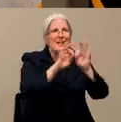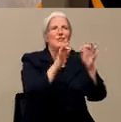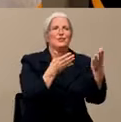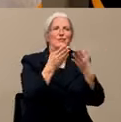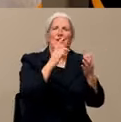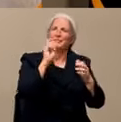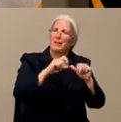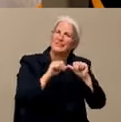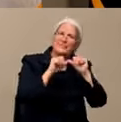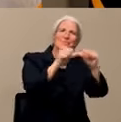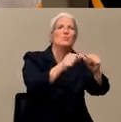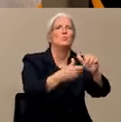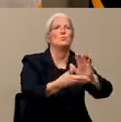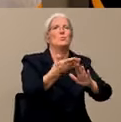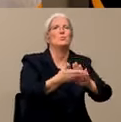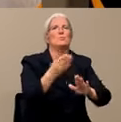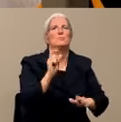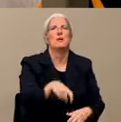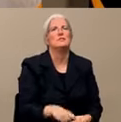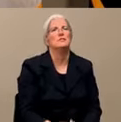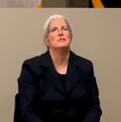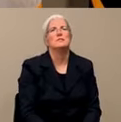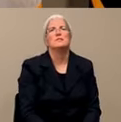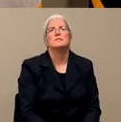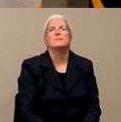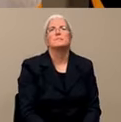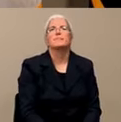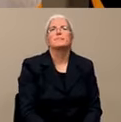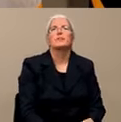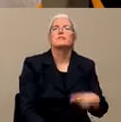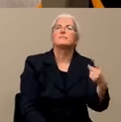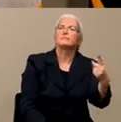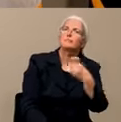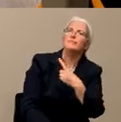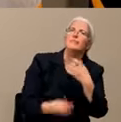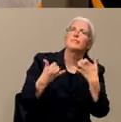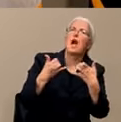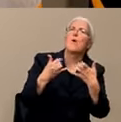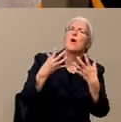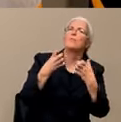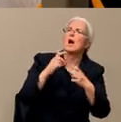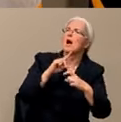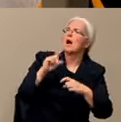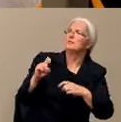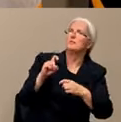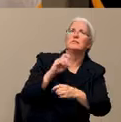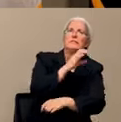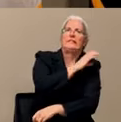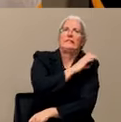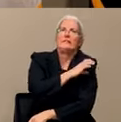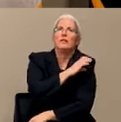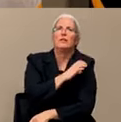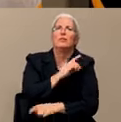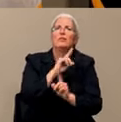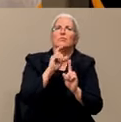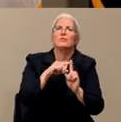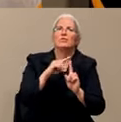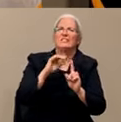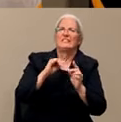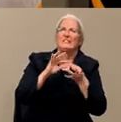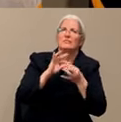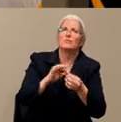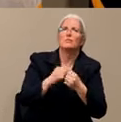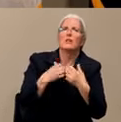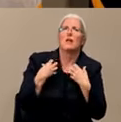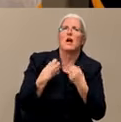So a clinical question for you, doctor. This is in regard to the long-term consequences. If a teen gets the virus